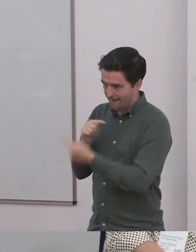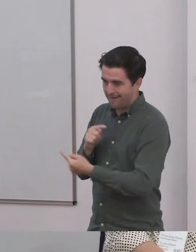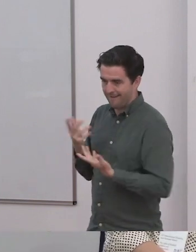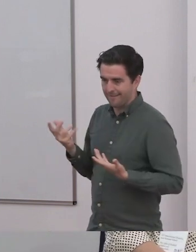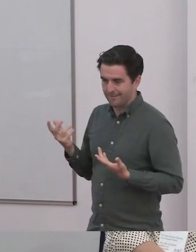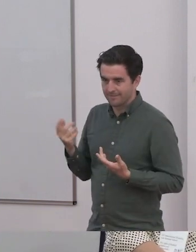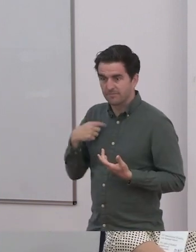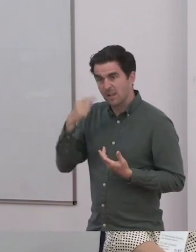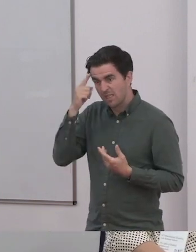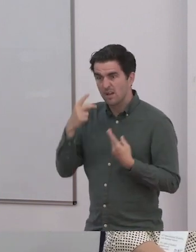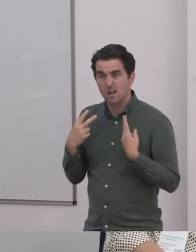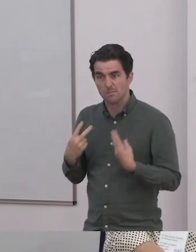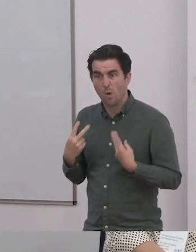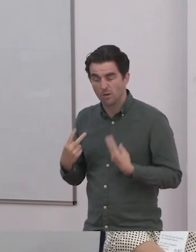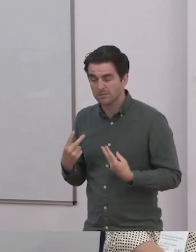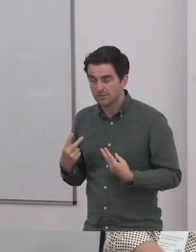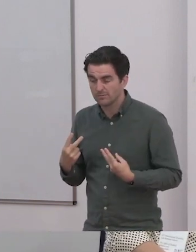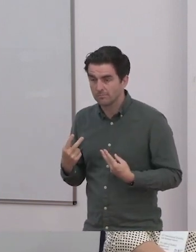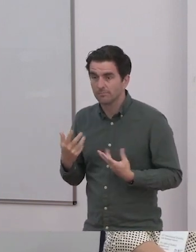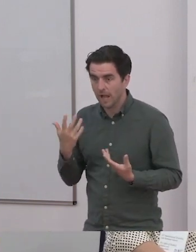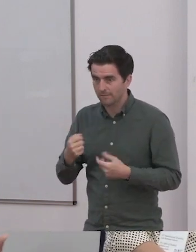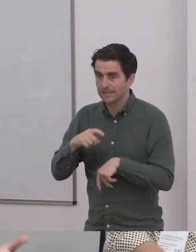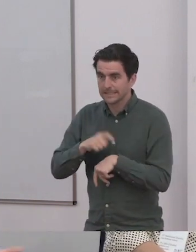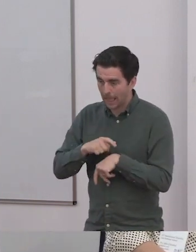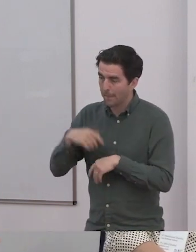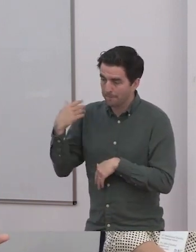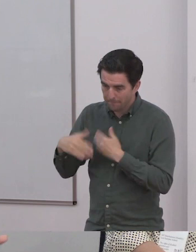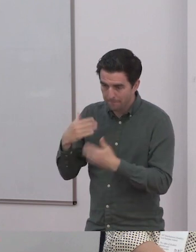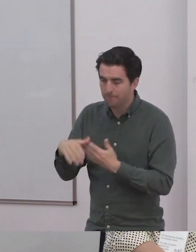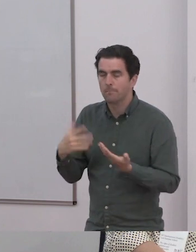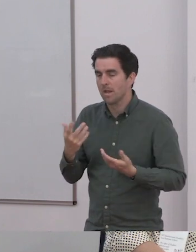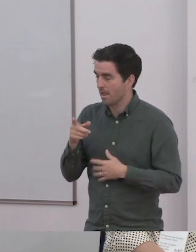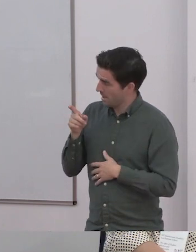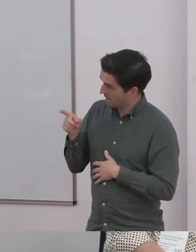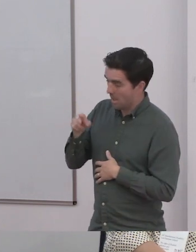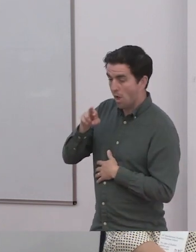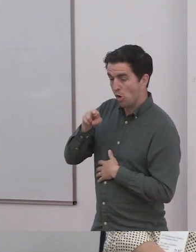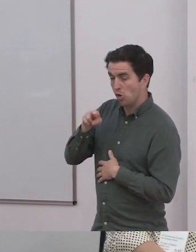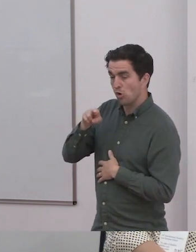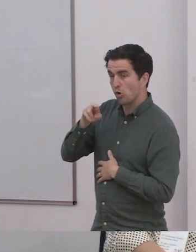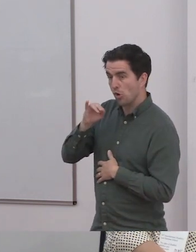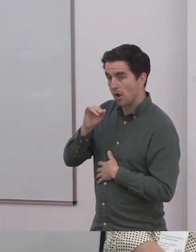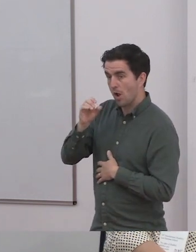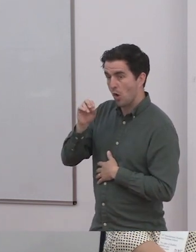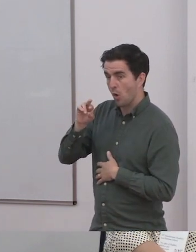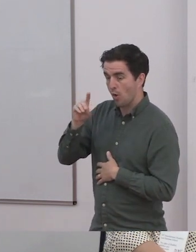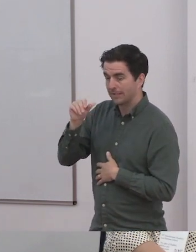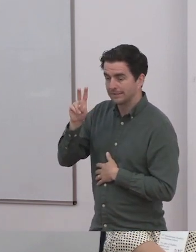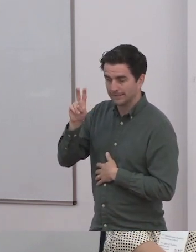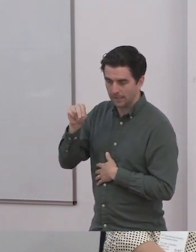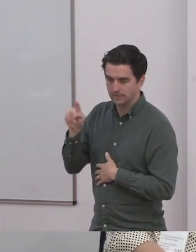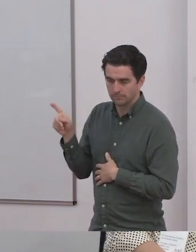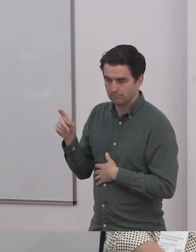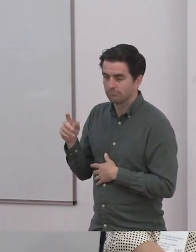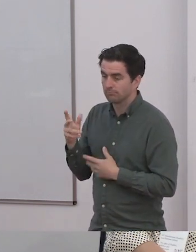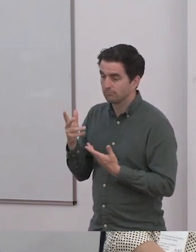was a great source of learning. We've got a list here of resources. A lot of them are online. But when Redden